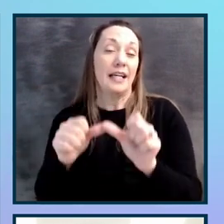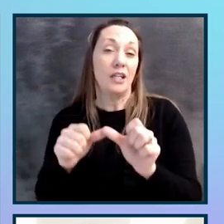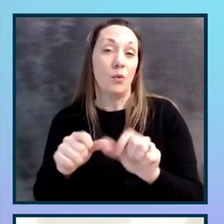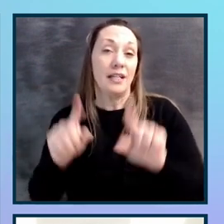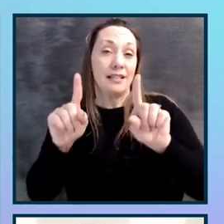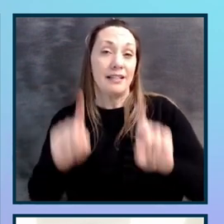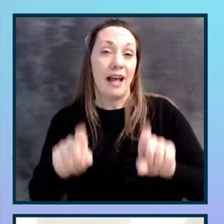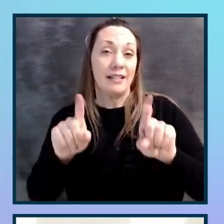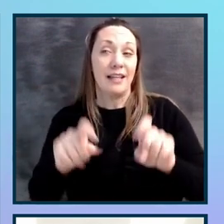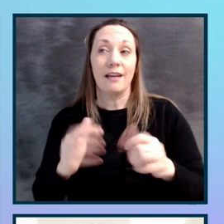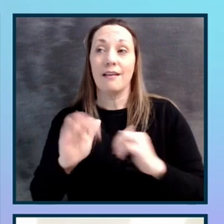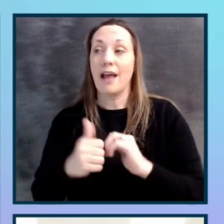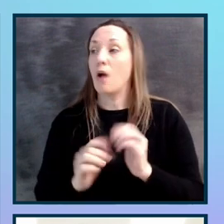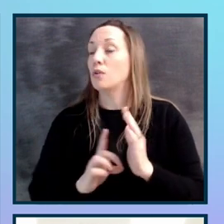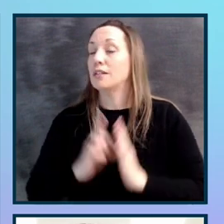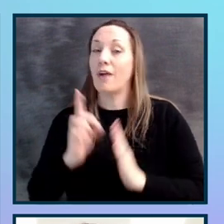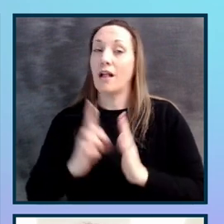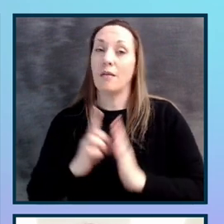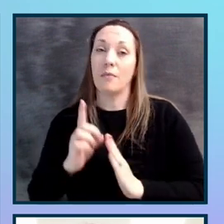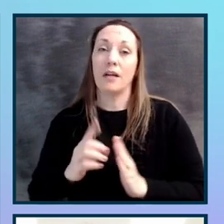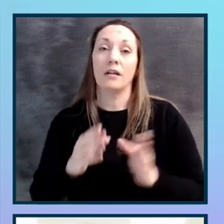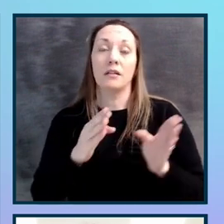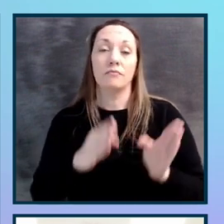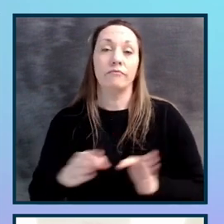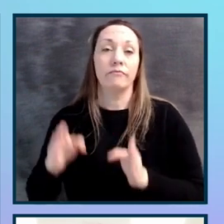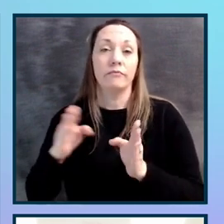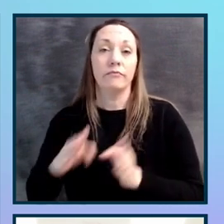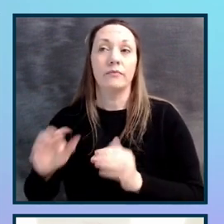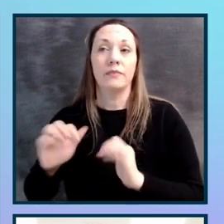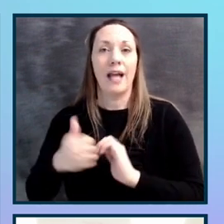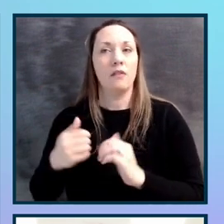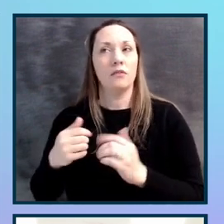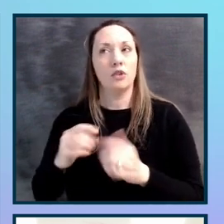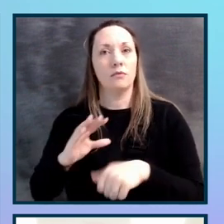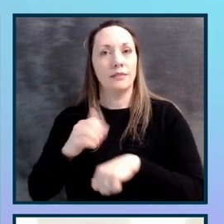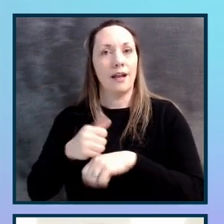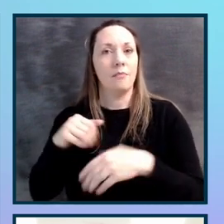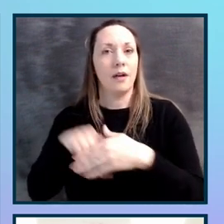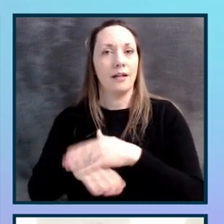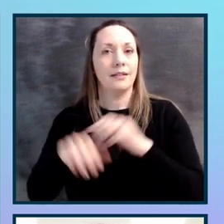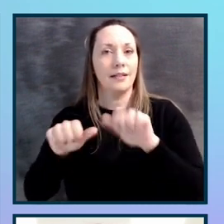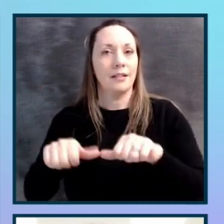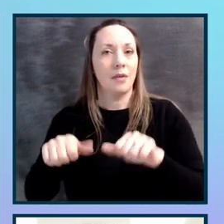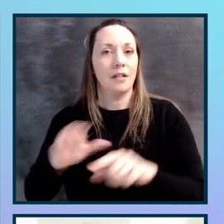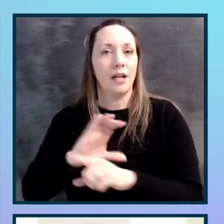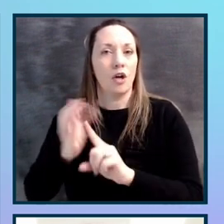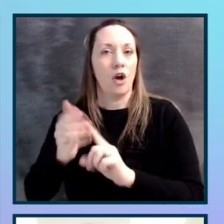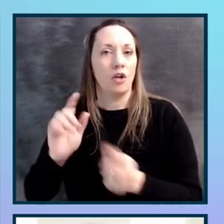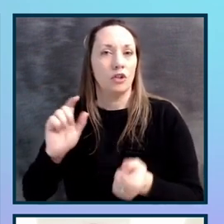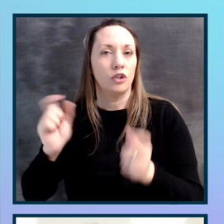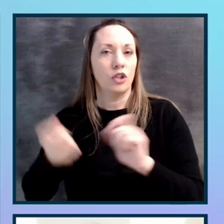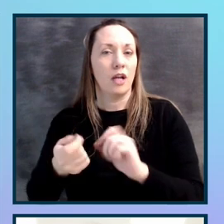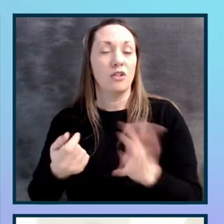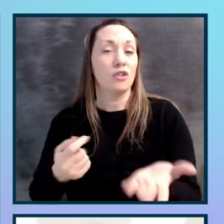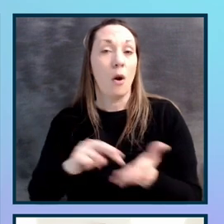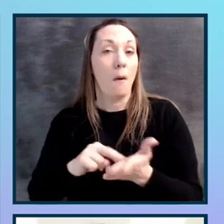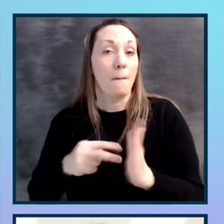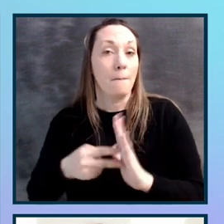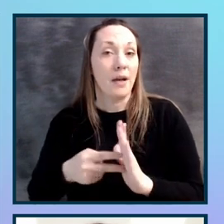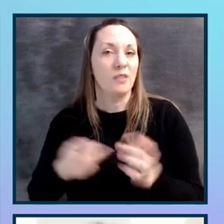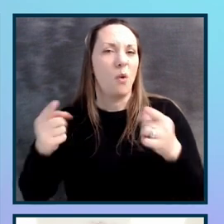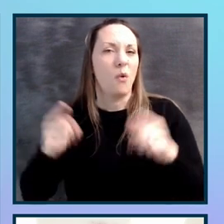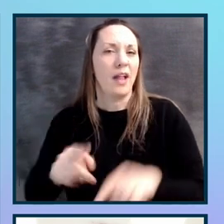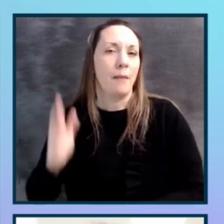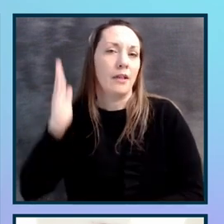developing strategies for sustainable organisational accessibility and our culture change. So what's going to happen in the future at user